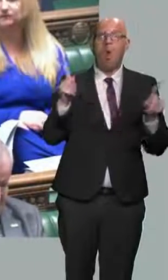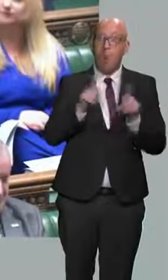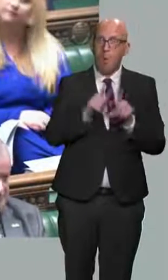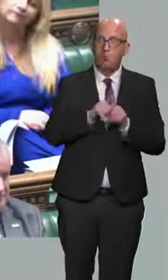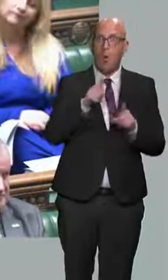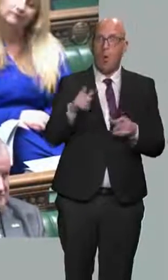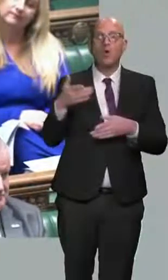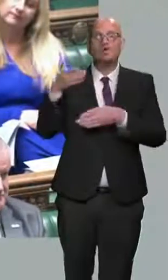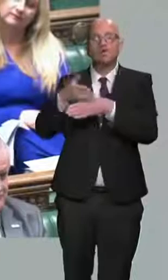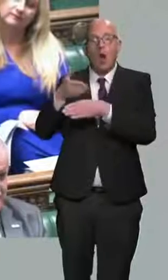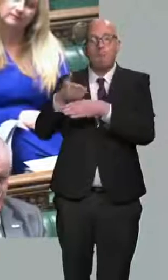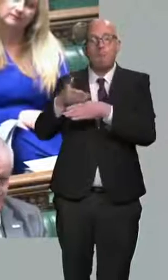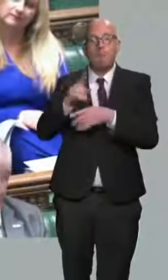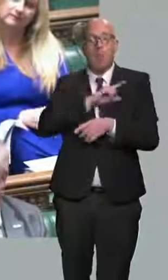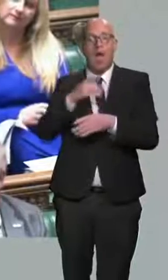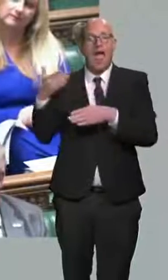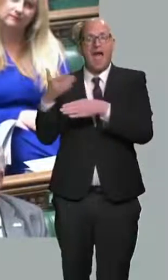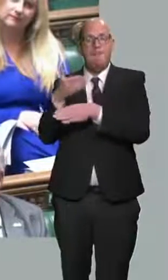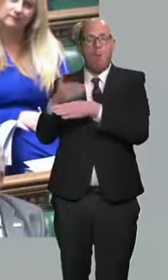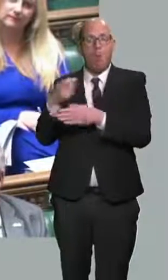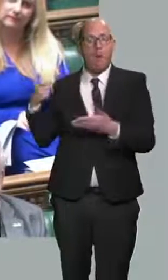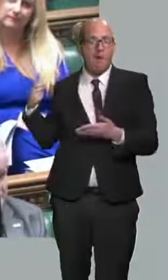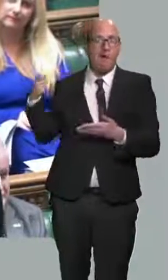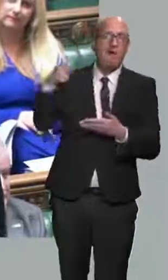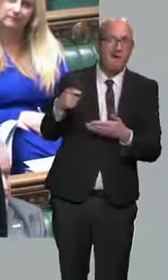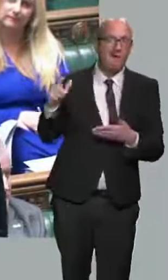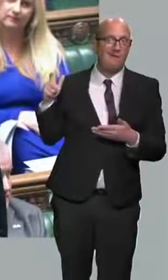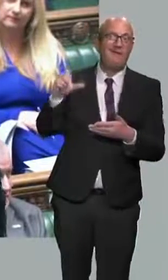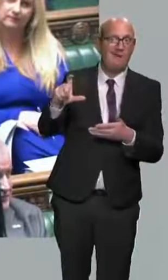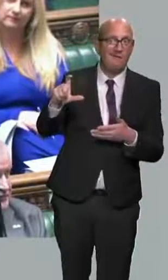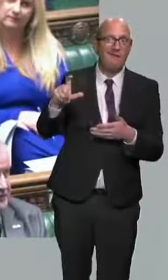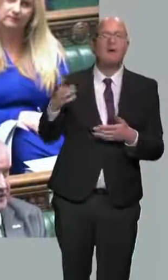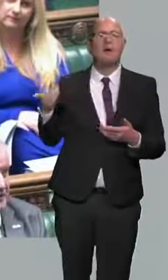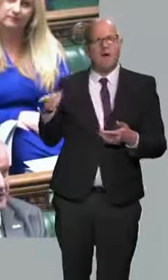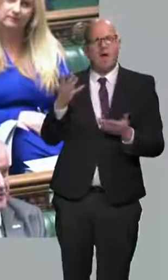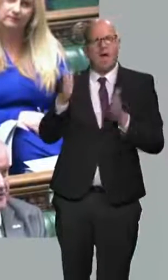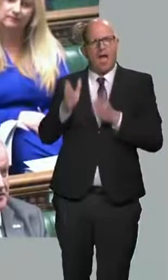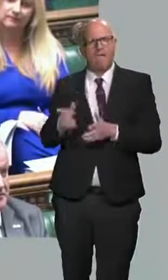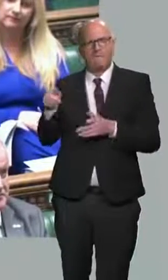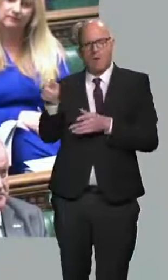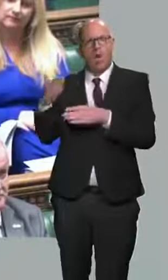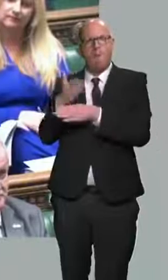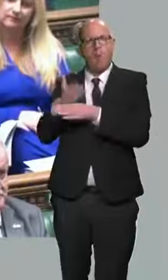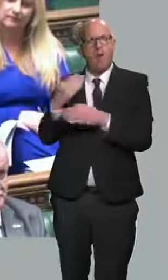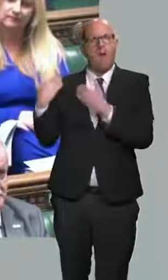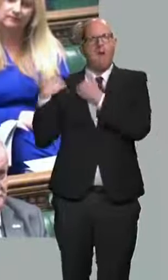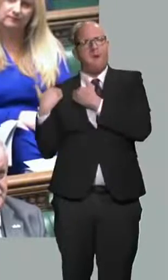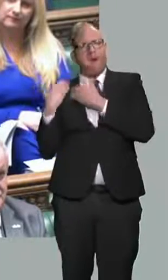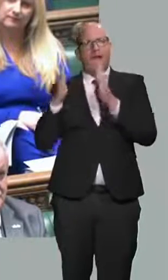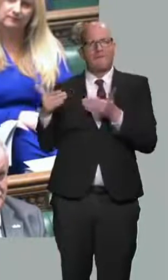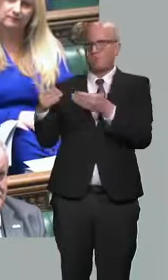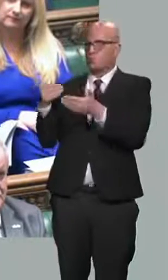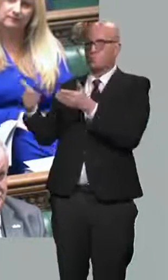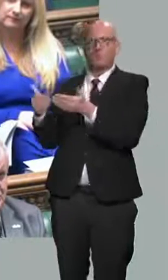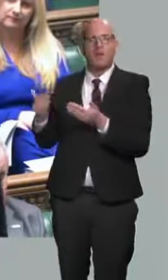jobs. Employers are already facing increased costs in energy and materials, and this is a pressure that many businesses will not be able